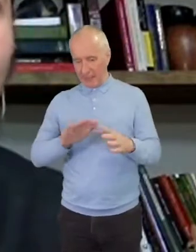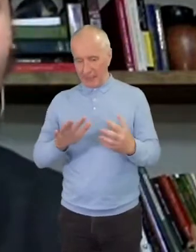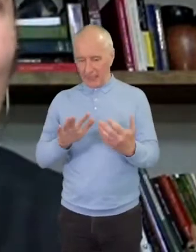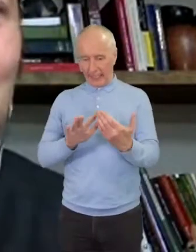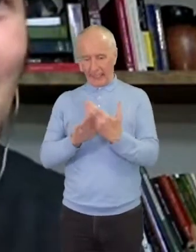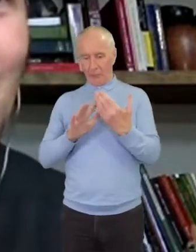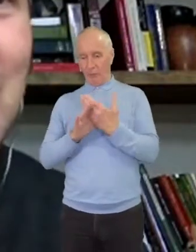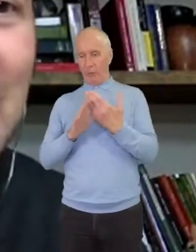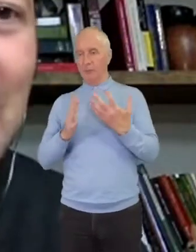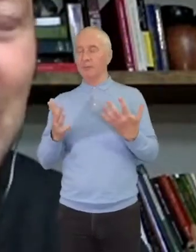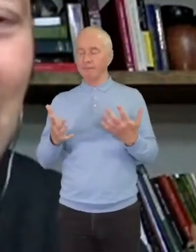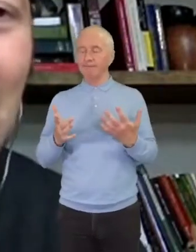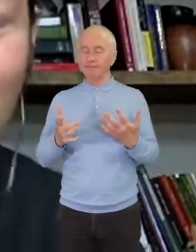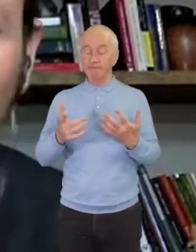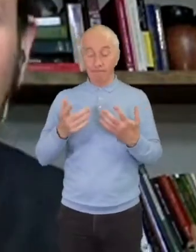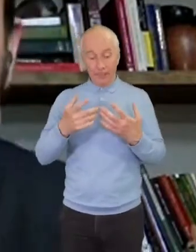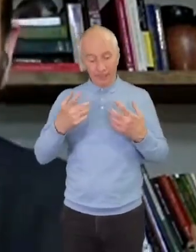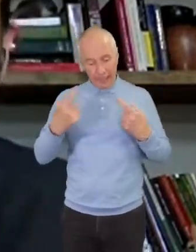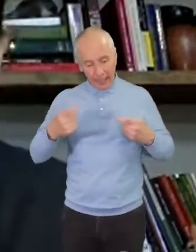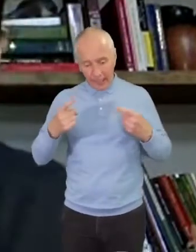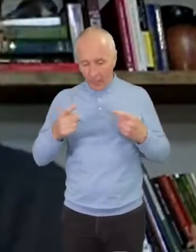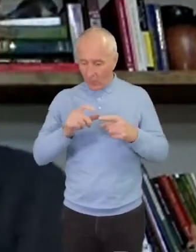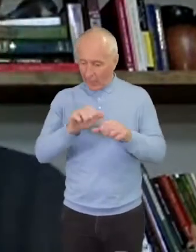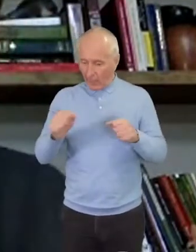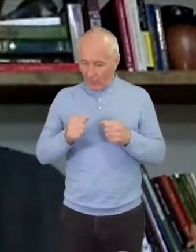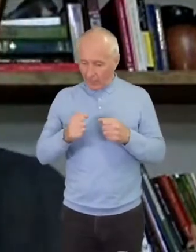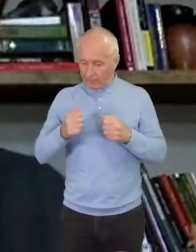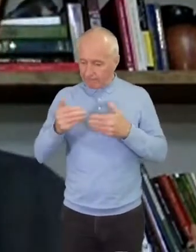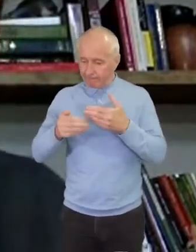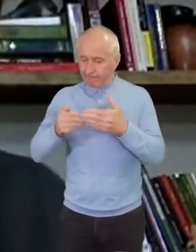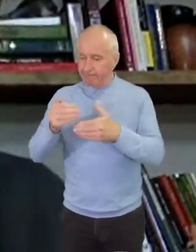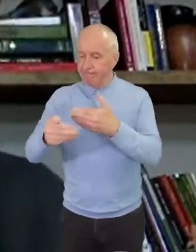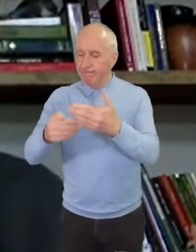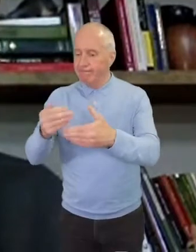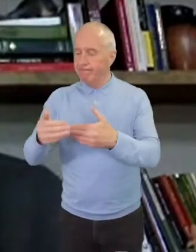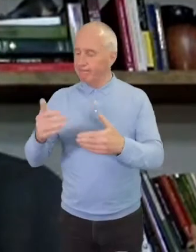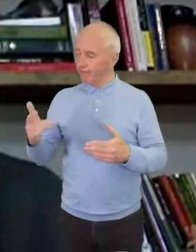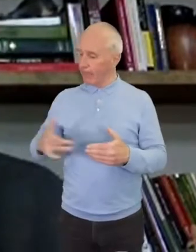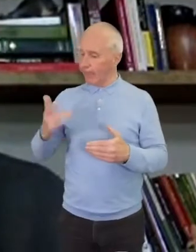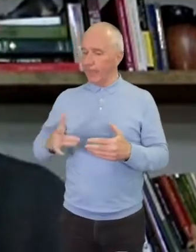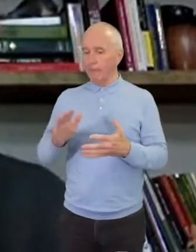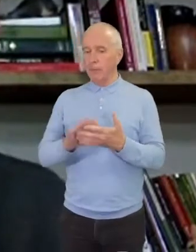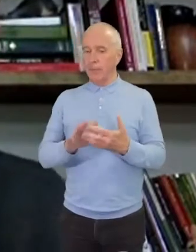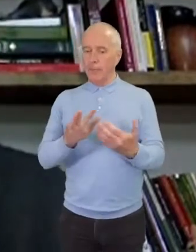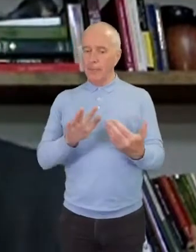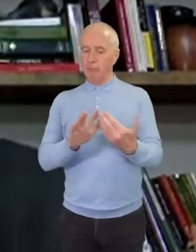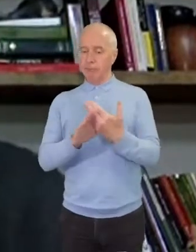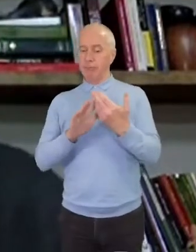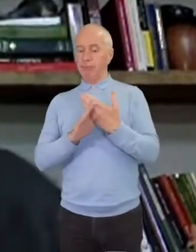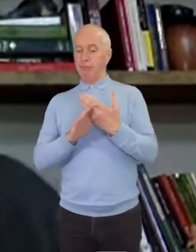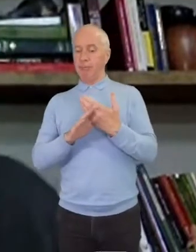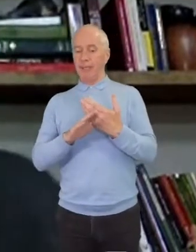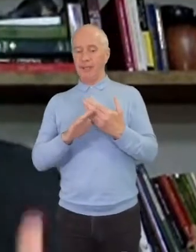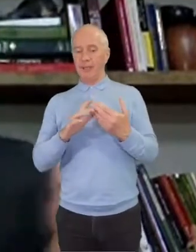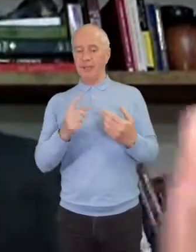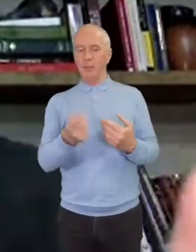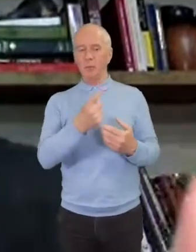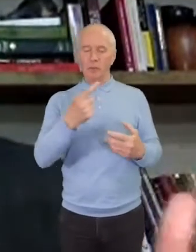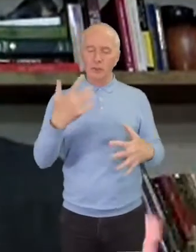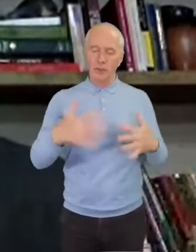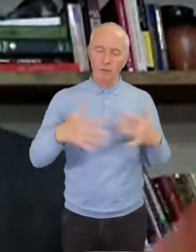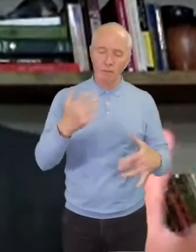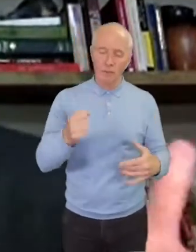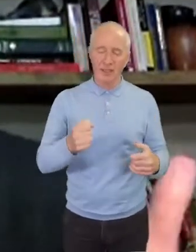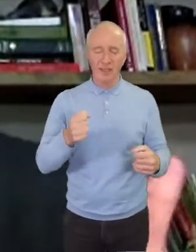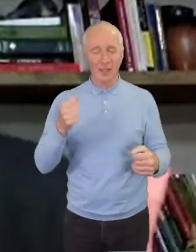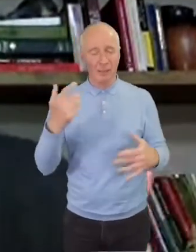our journey in life to be interrupted by someone else's suffering, by someone else's pain. Even